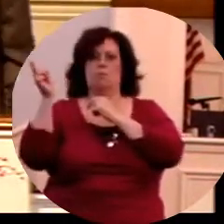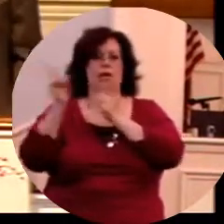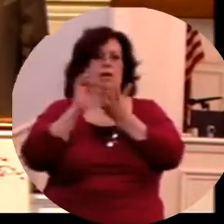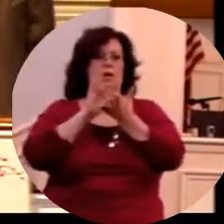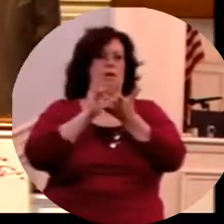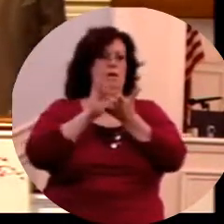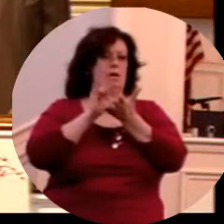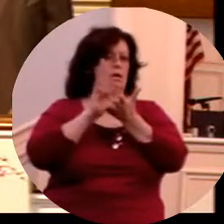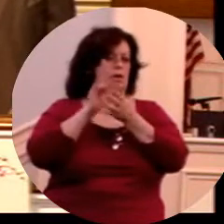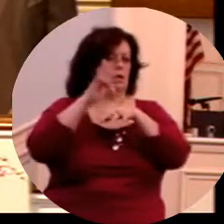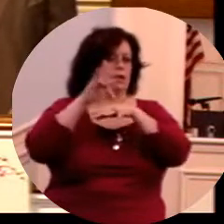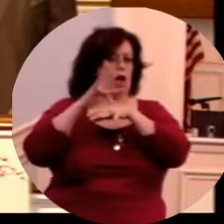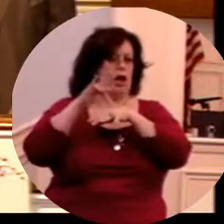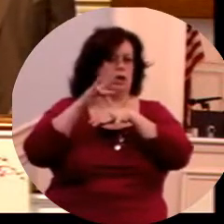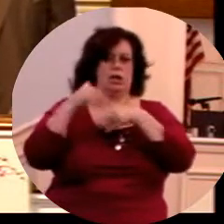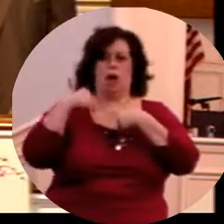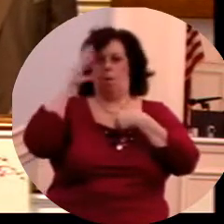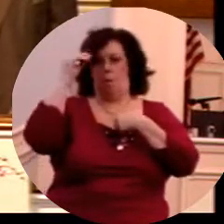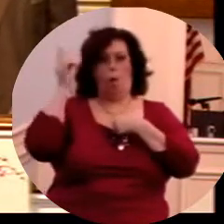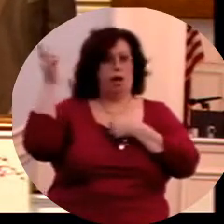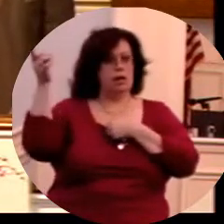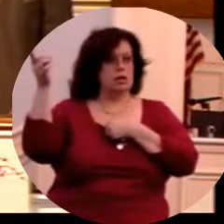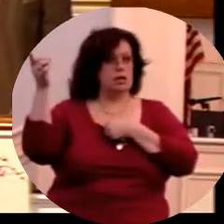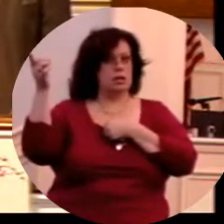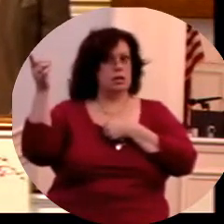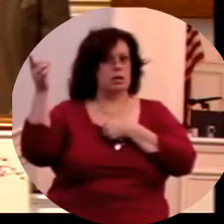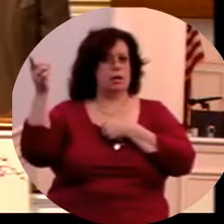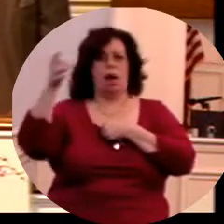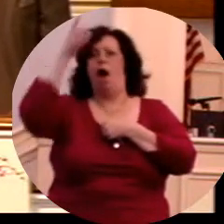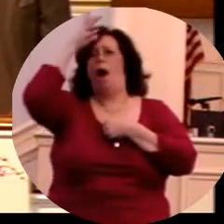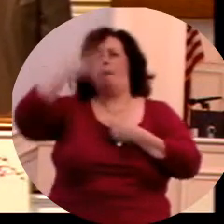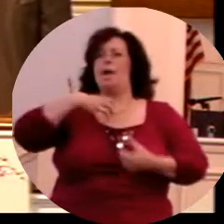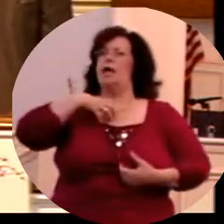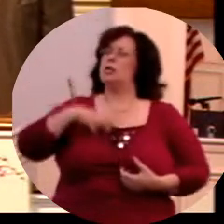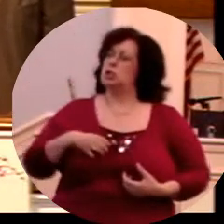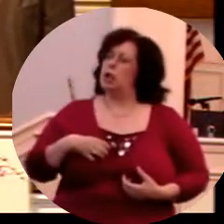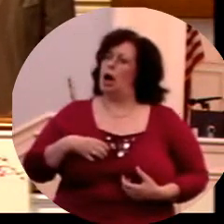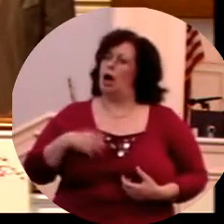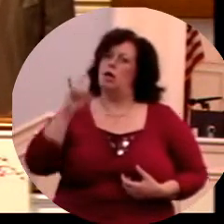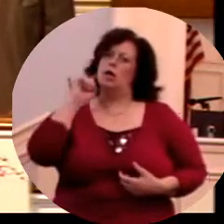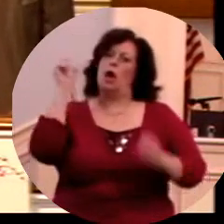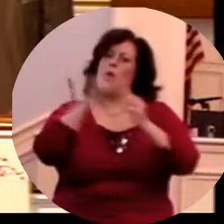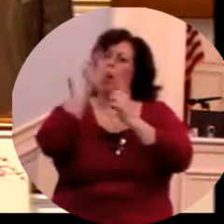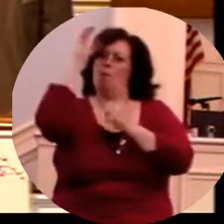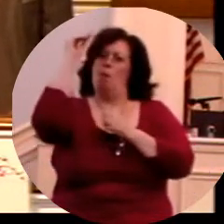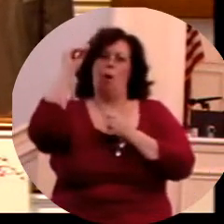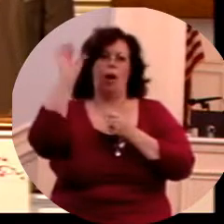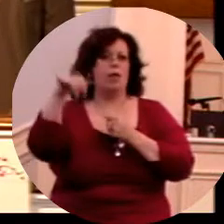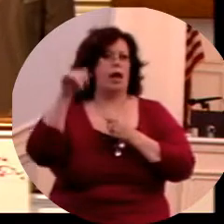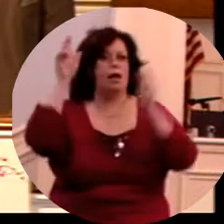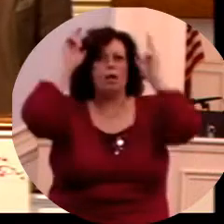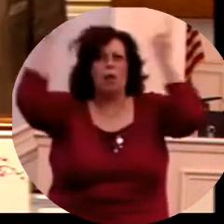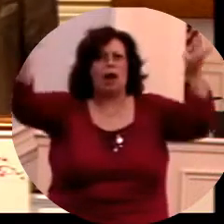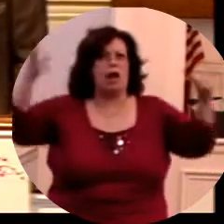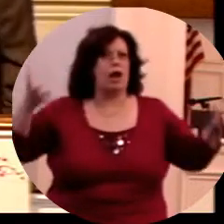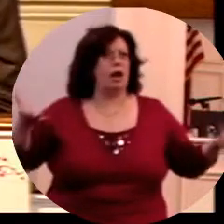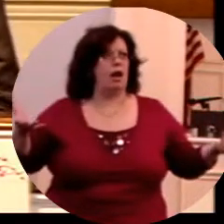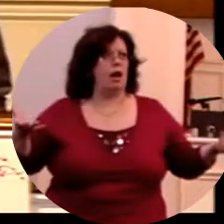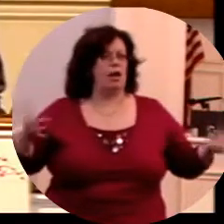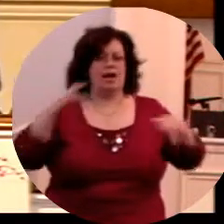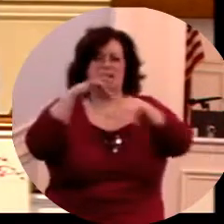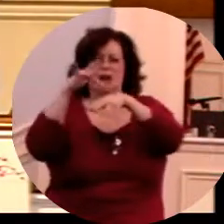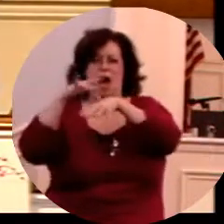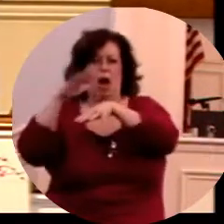By the way, a man that would desire little boys is sure a wicked outfit.